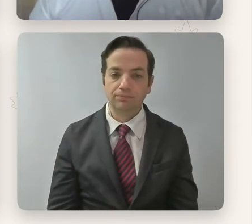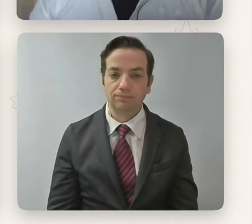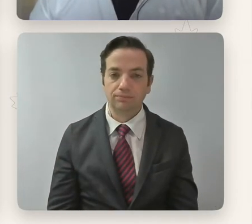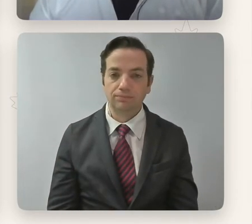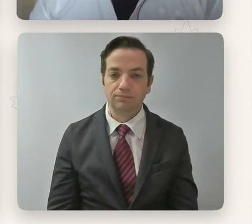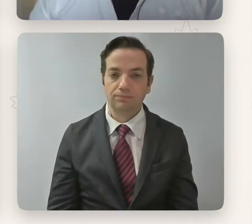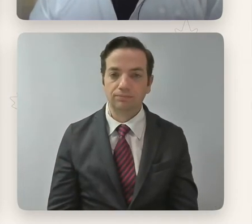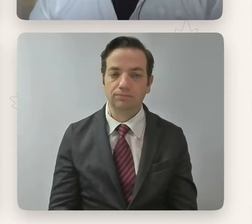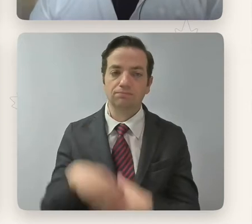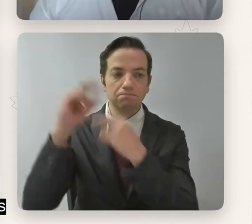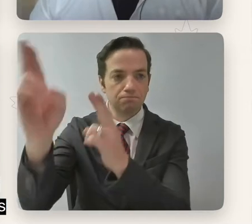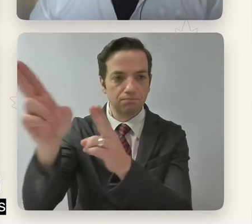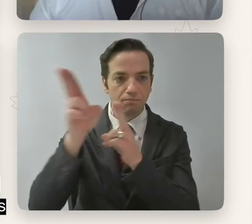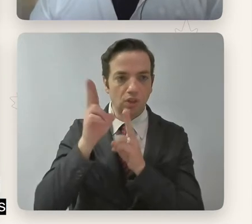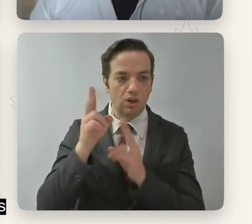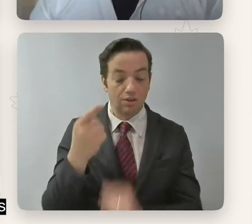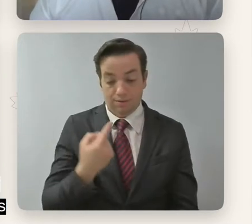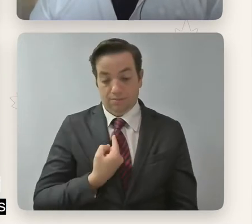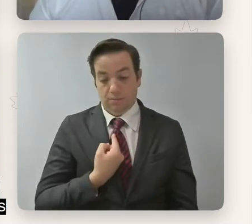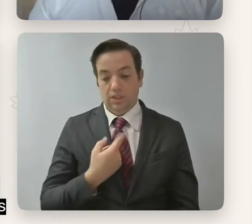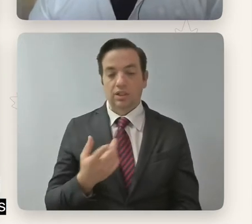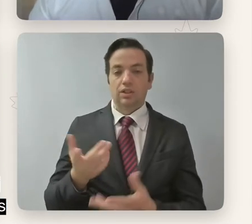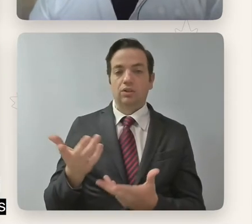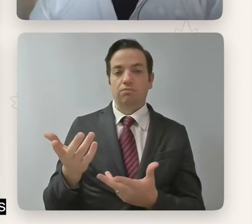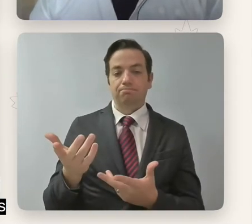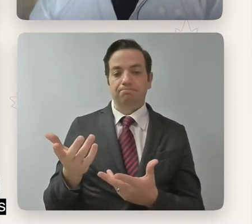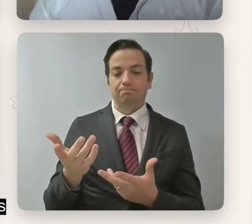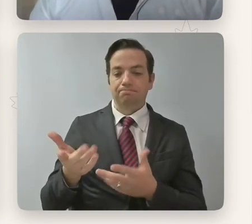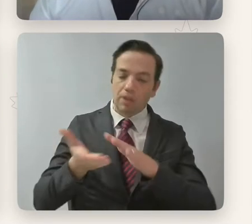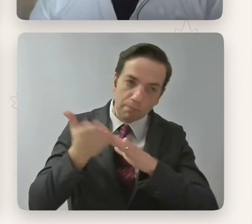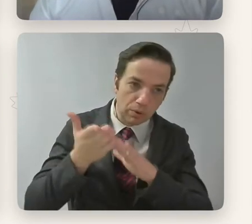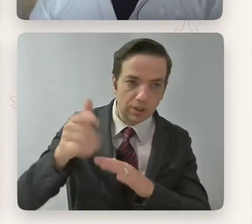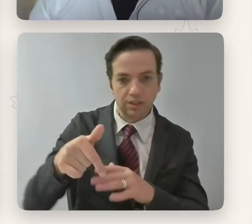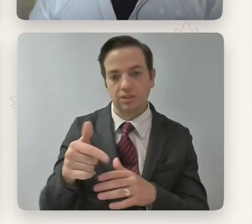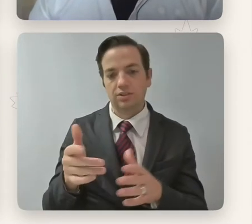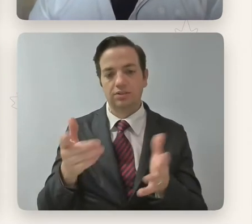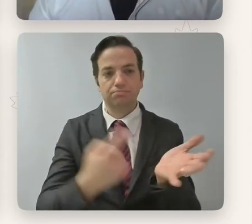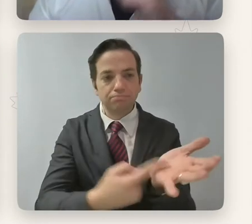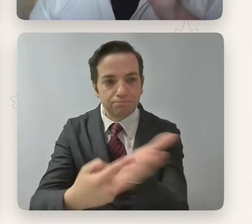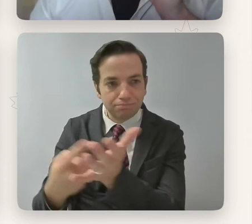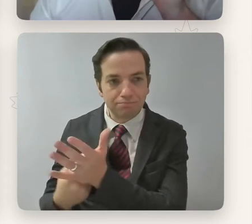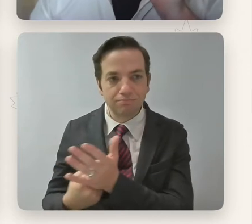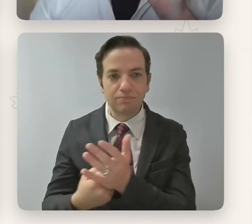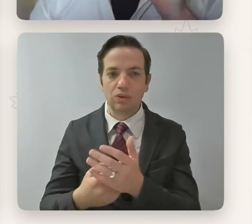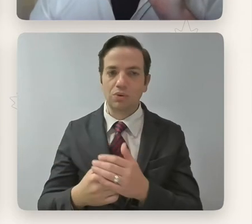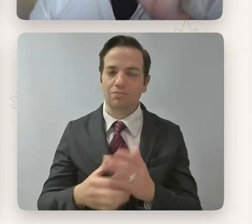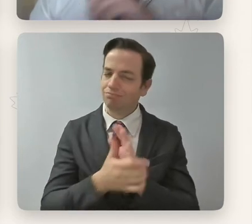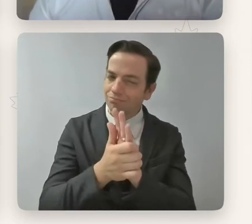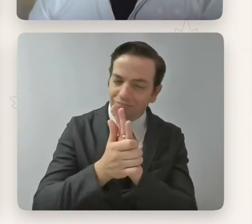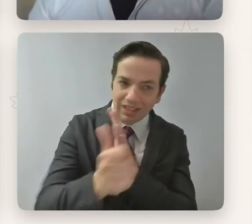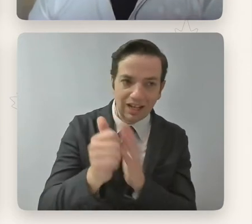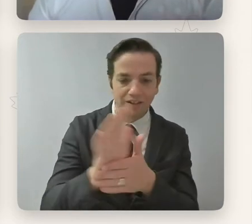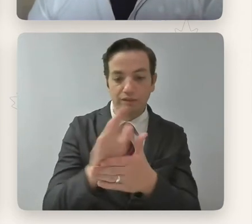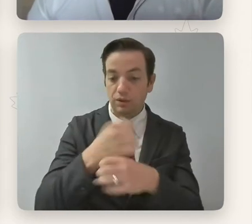It's a great honor for me to moderate this conversation with some really impressive disabled filmmakers and performers. And what I'm going to do to start us off is to